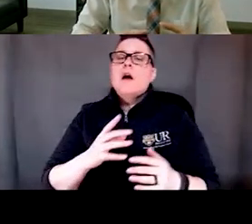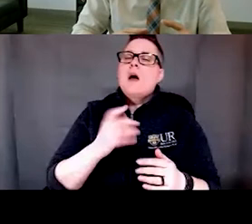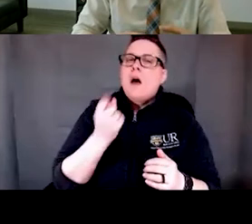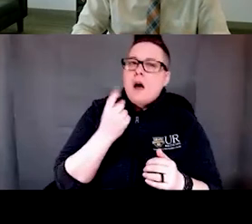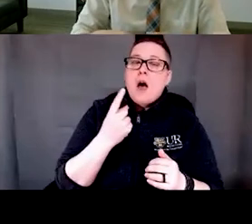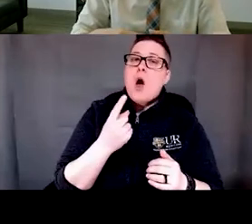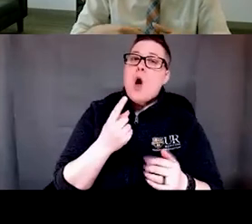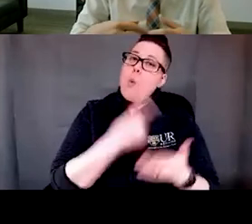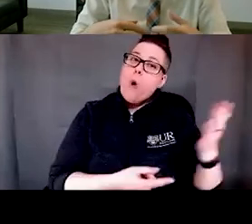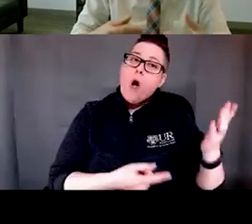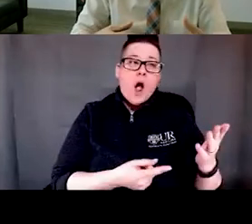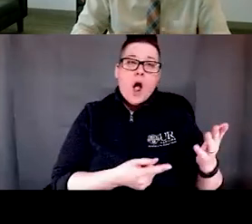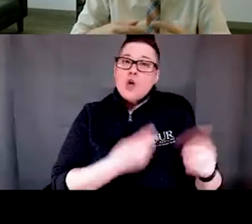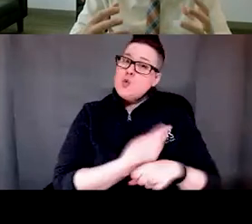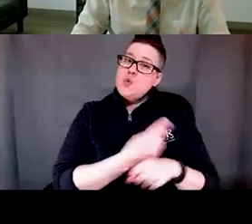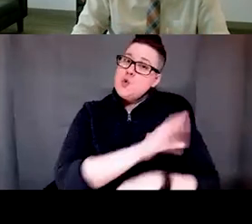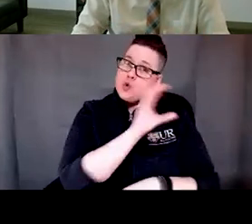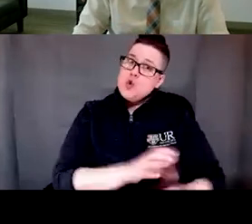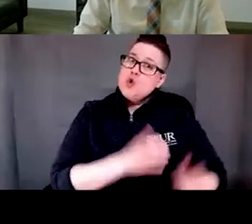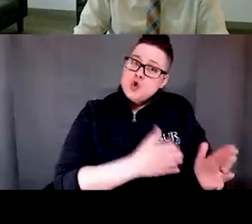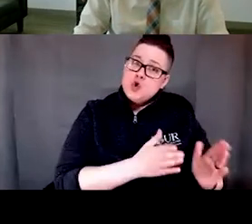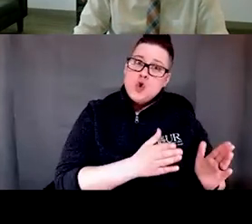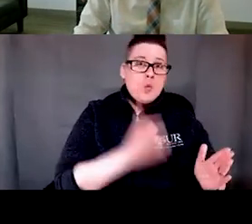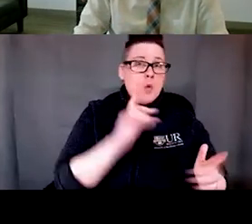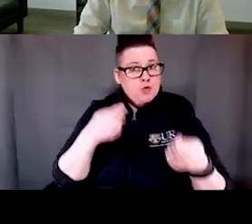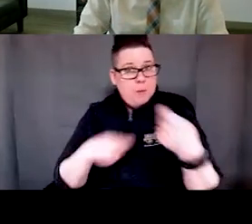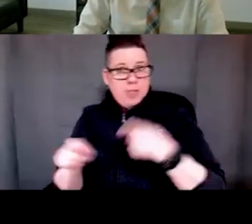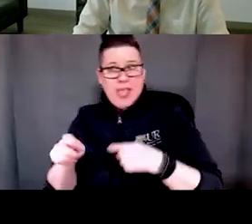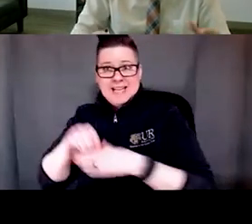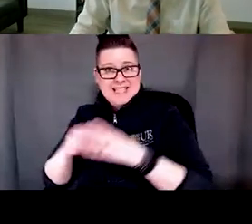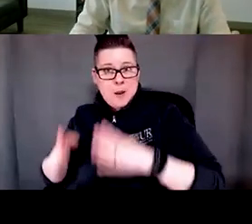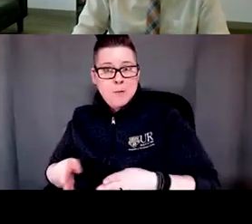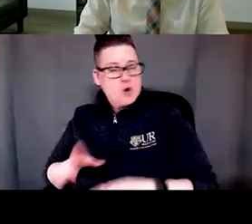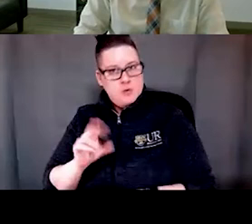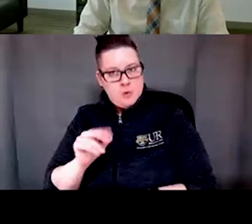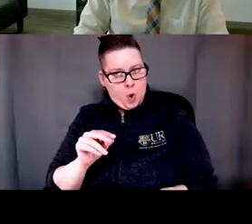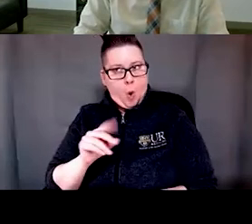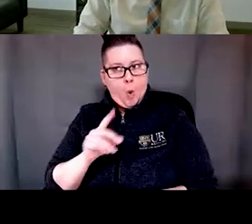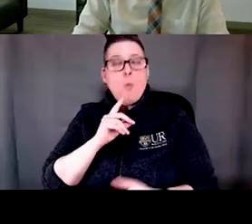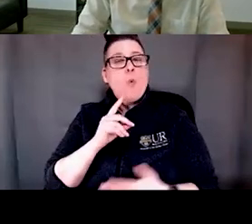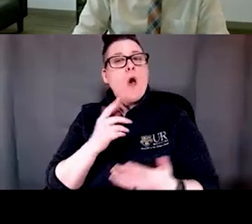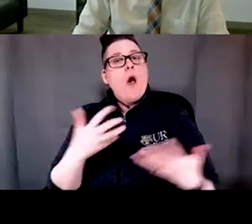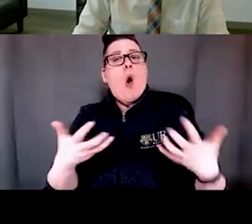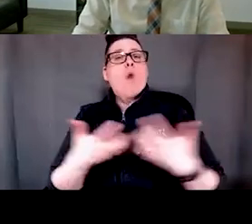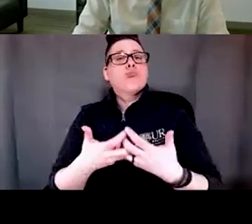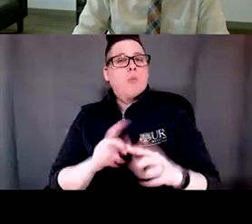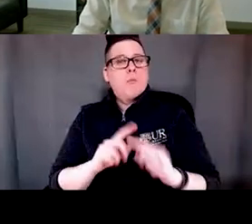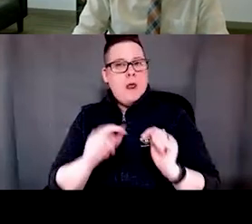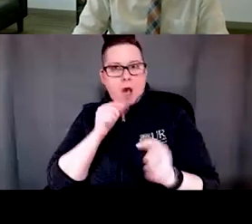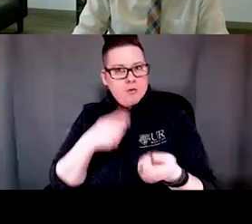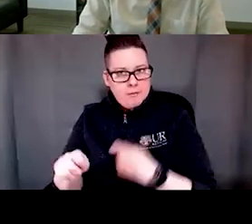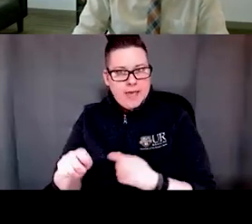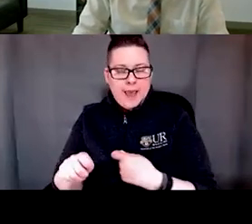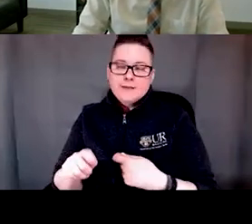in-person components it'll complement it but definitely not replace it and obviously COVID-19 is